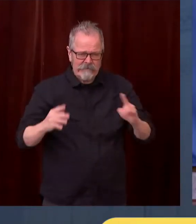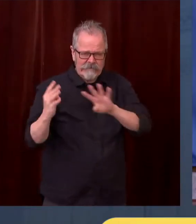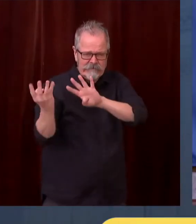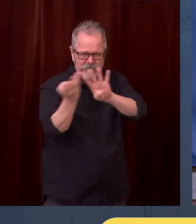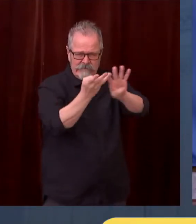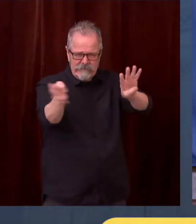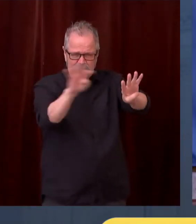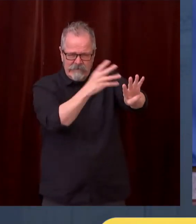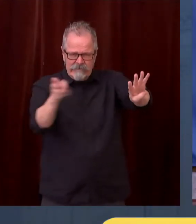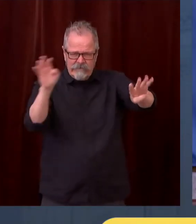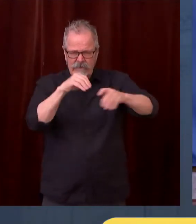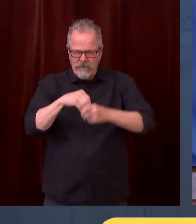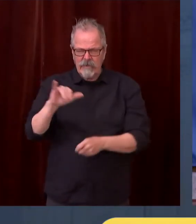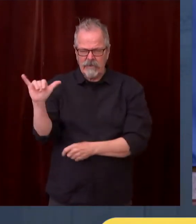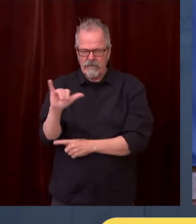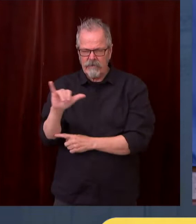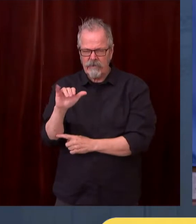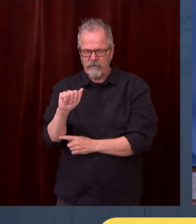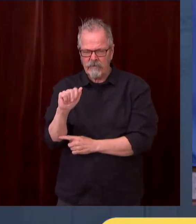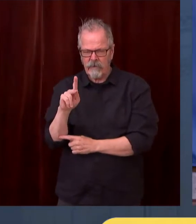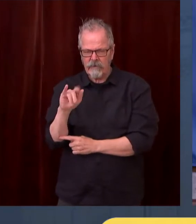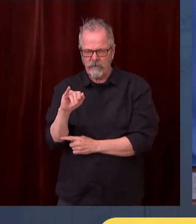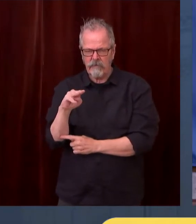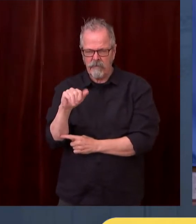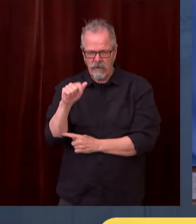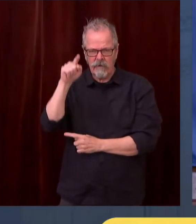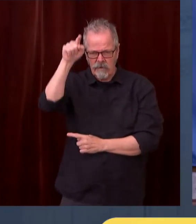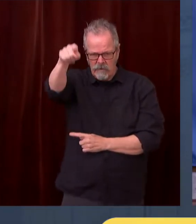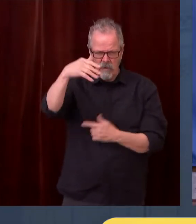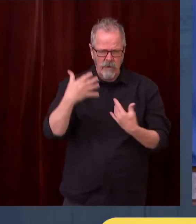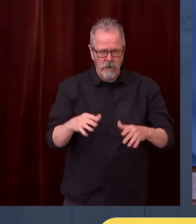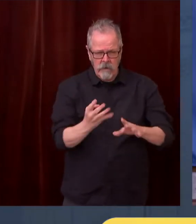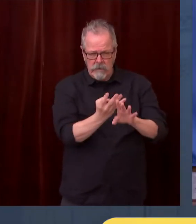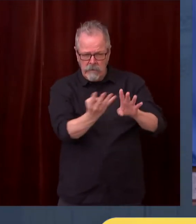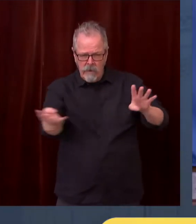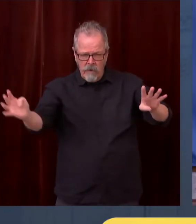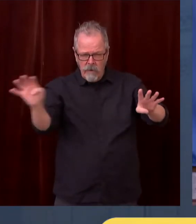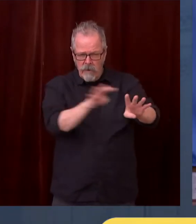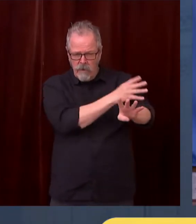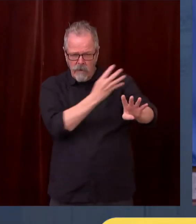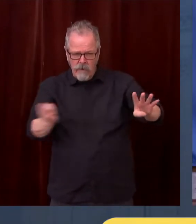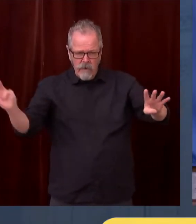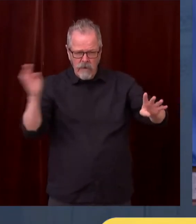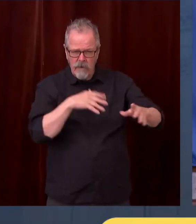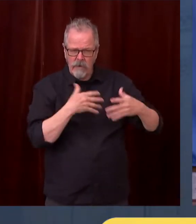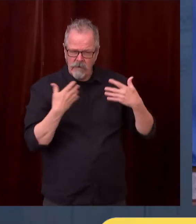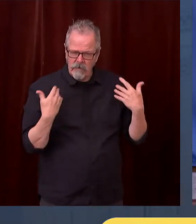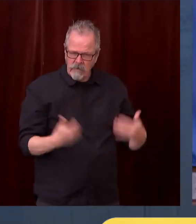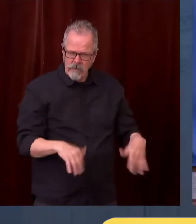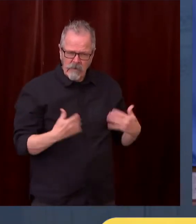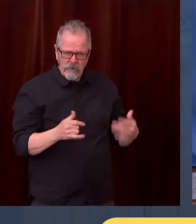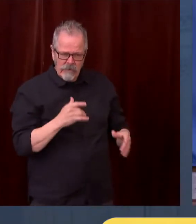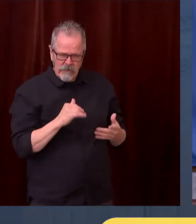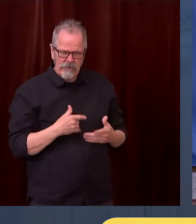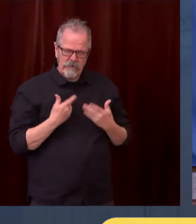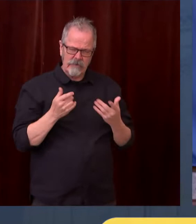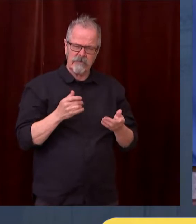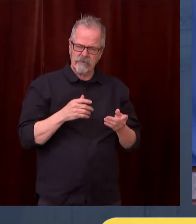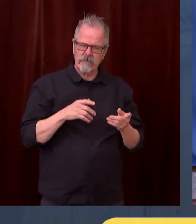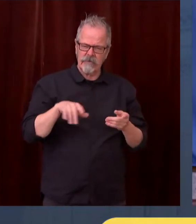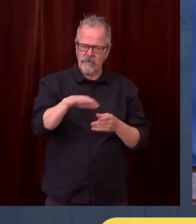We are intensely interested in having an equity in the rollout of our vaccines so that everybody gets a fair shot at the vaccine.